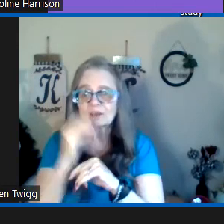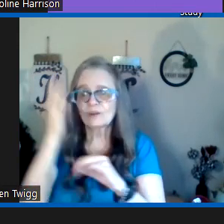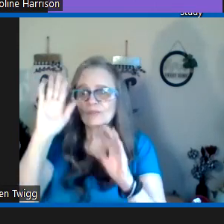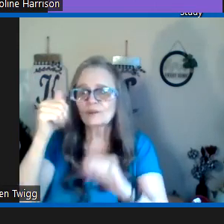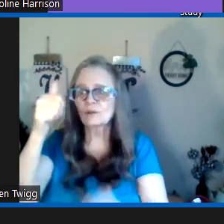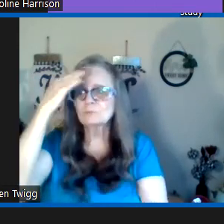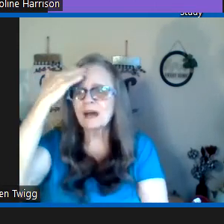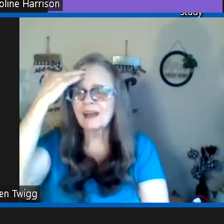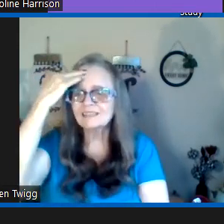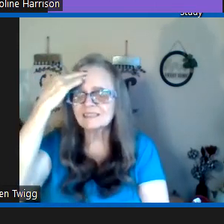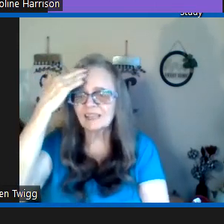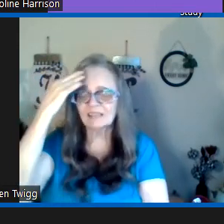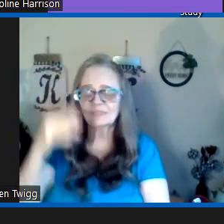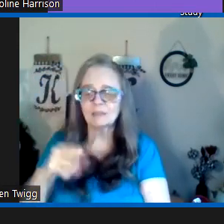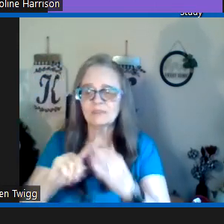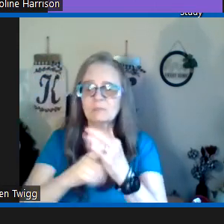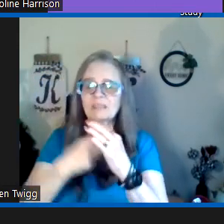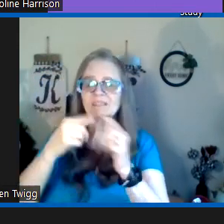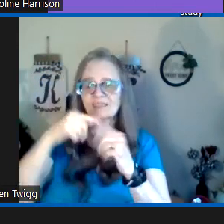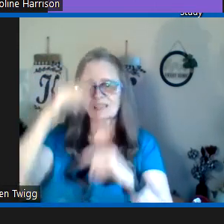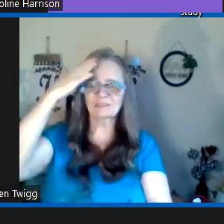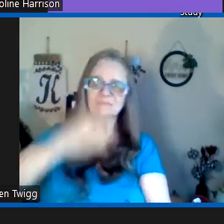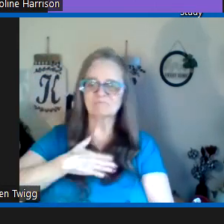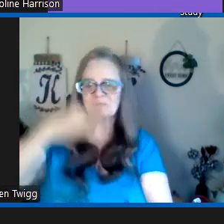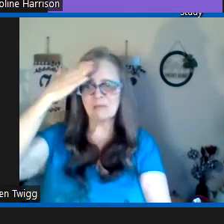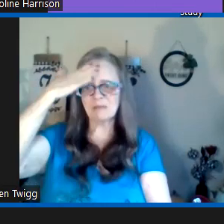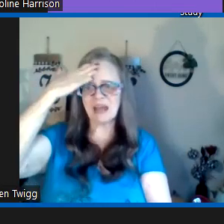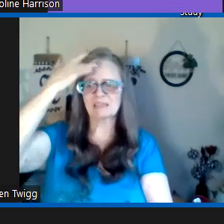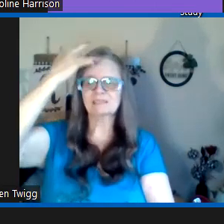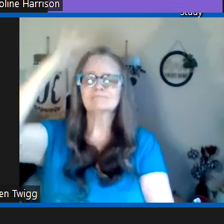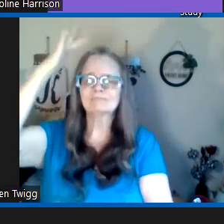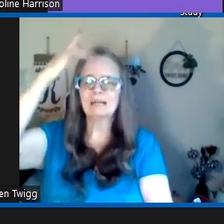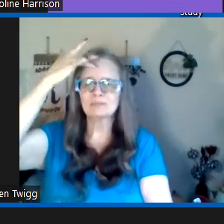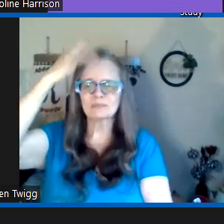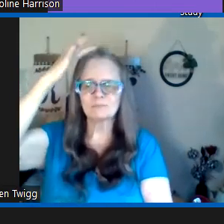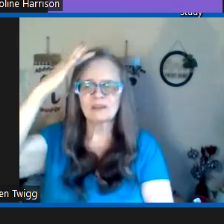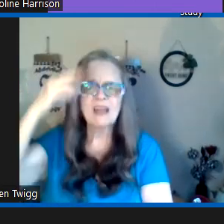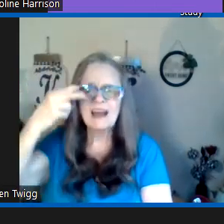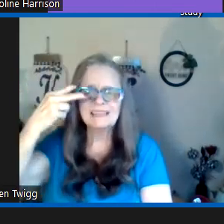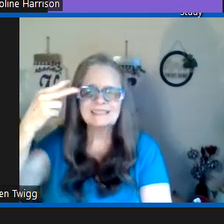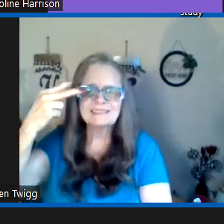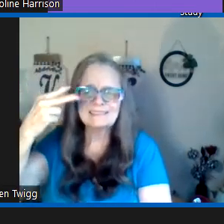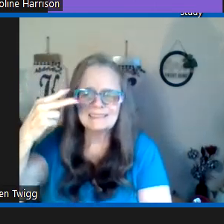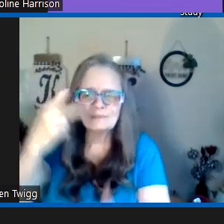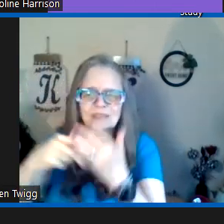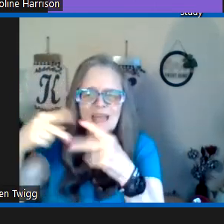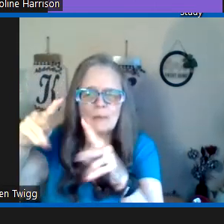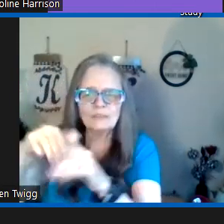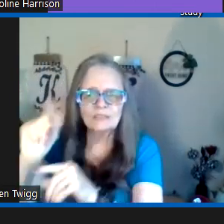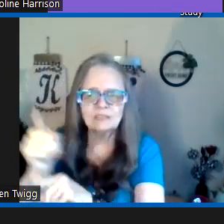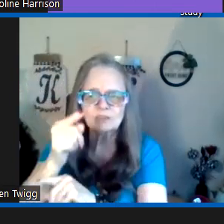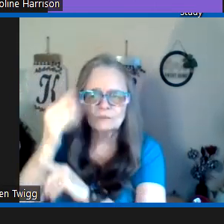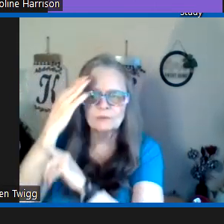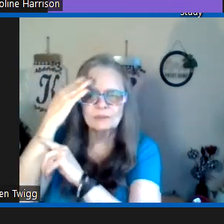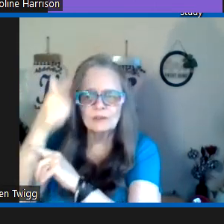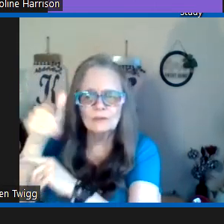their their own minds they they begin to think of my mind i'm so smart i can see what's